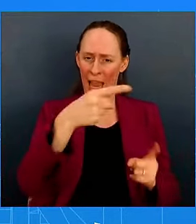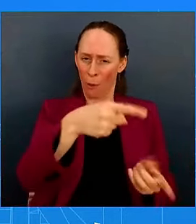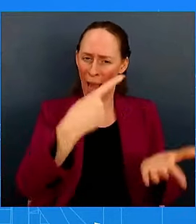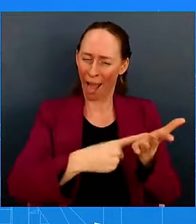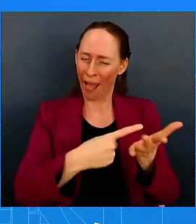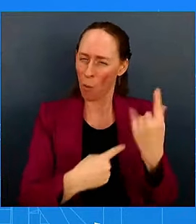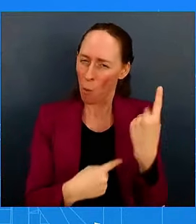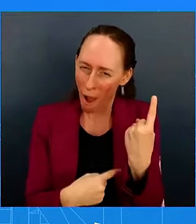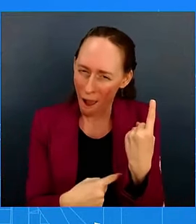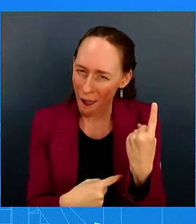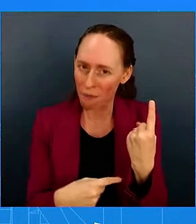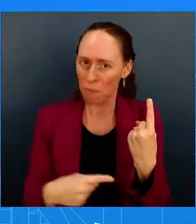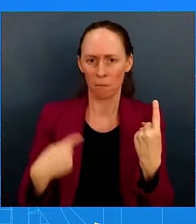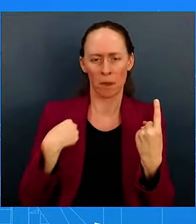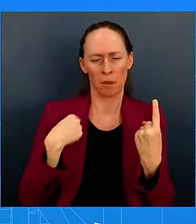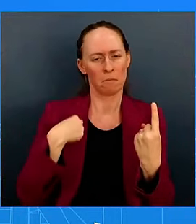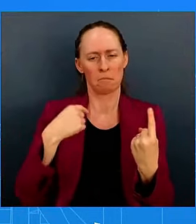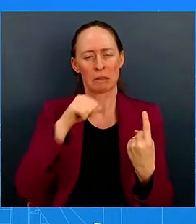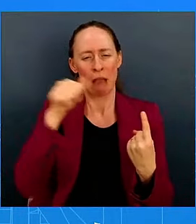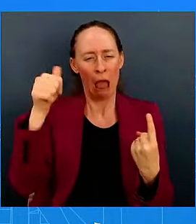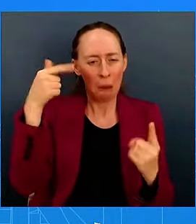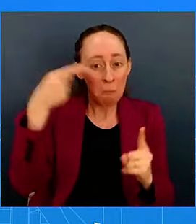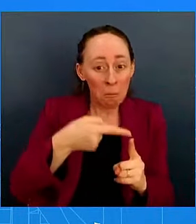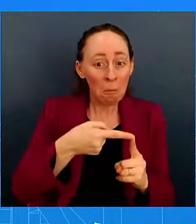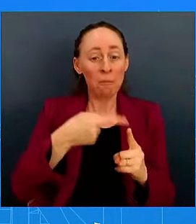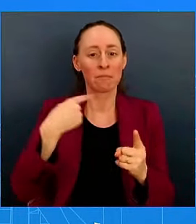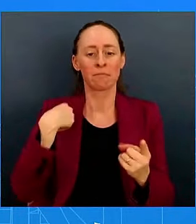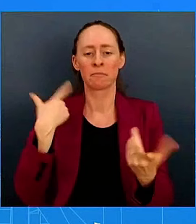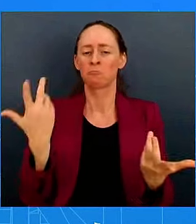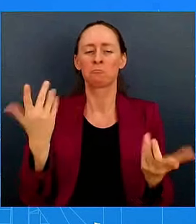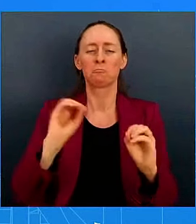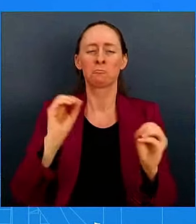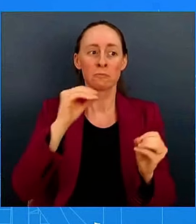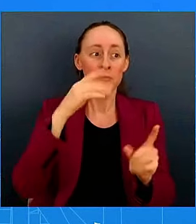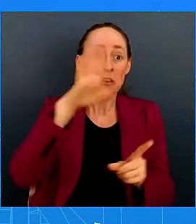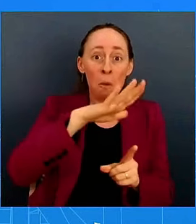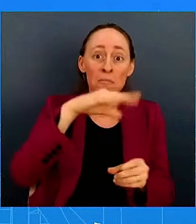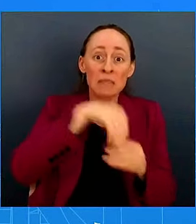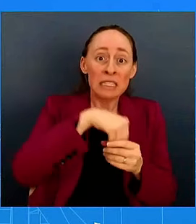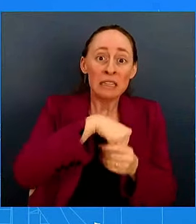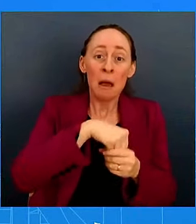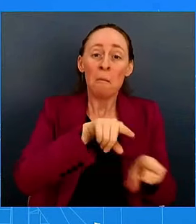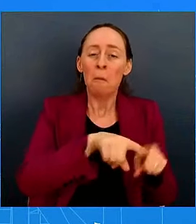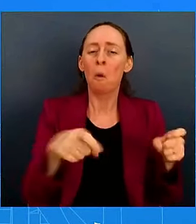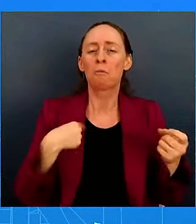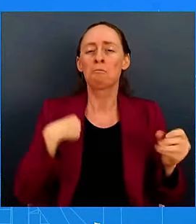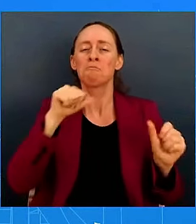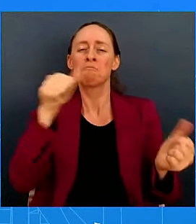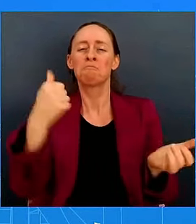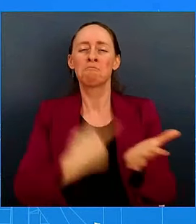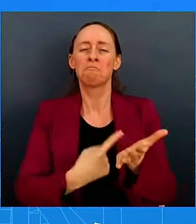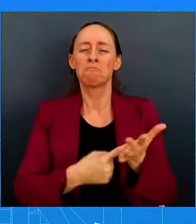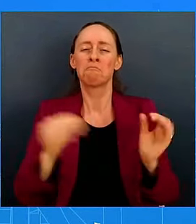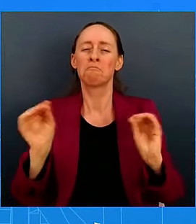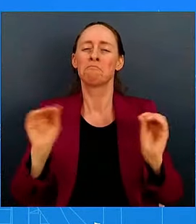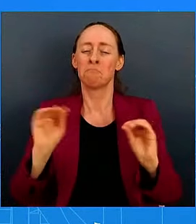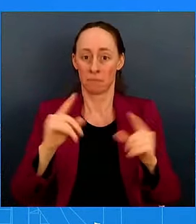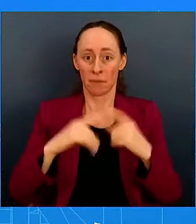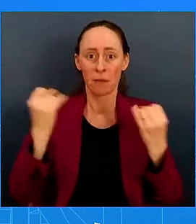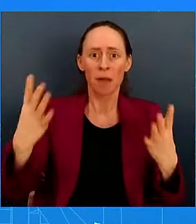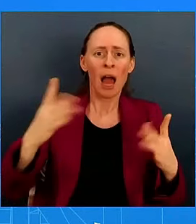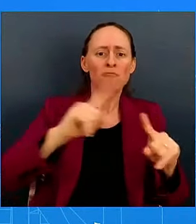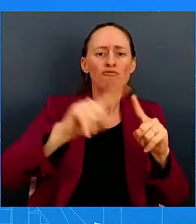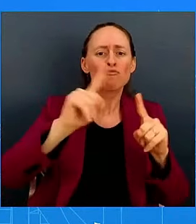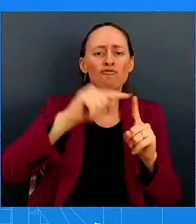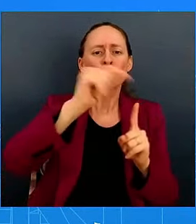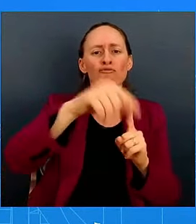their data. I'm not going to go into their polling. But what I will say is many other labor unions have said – and they've